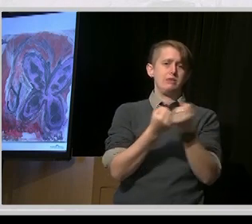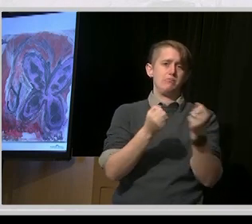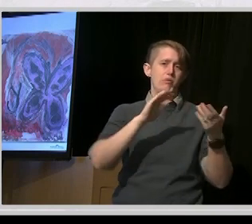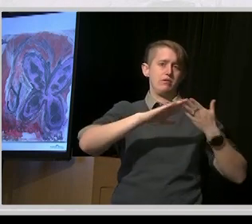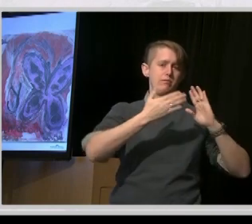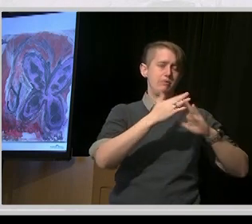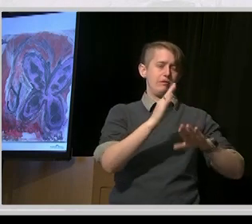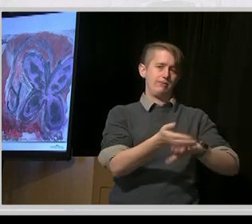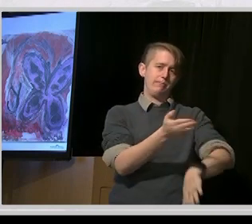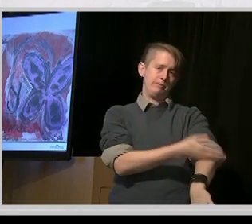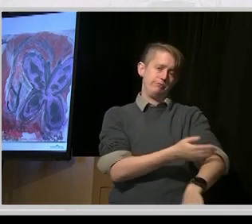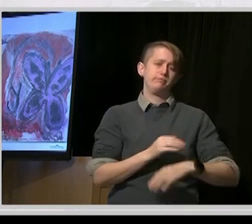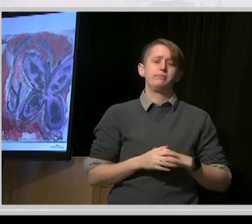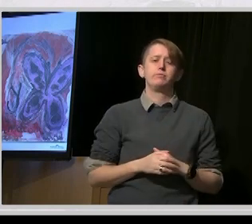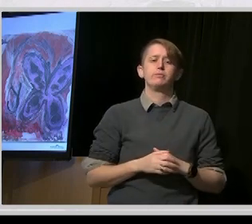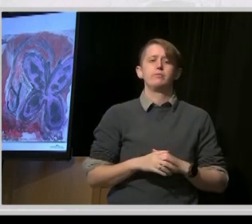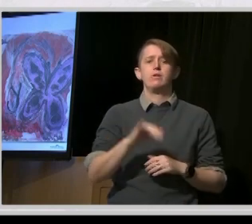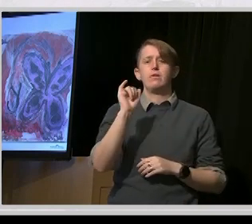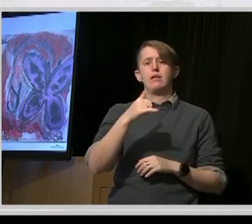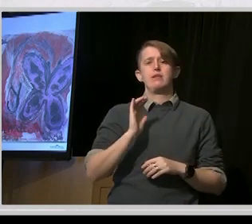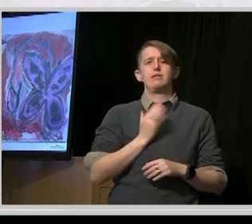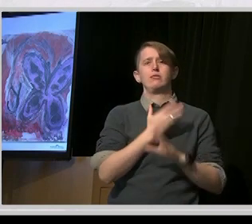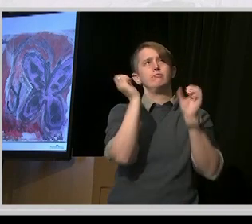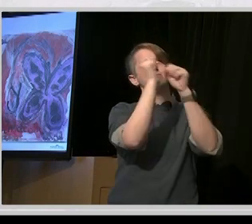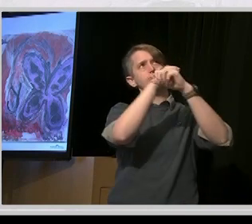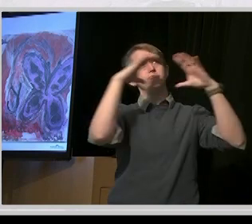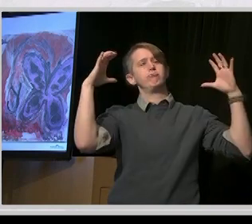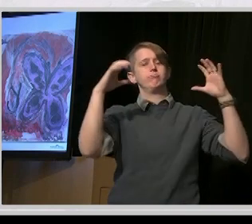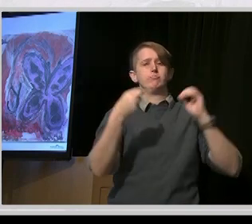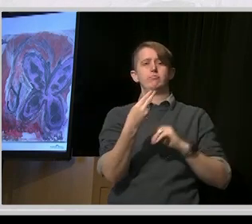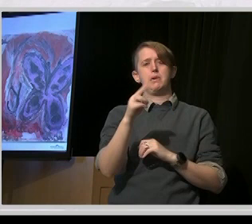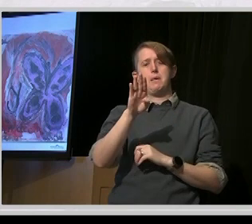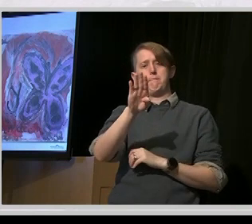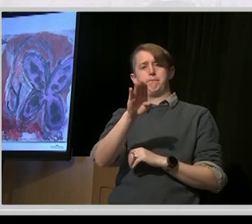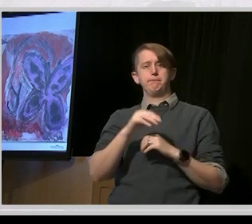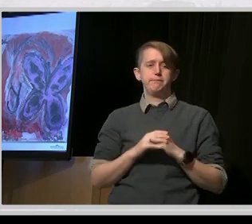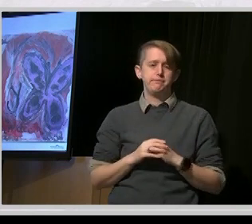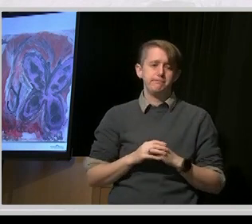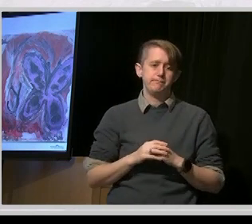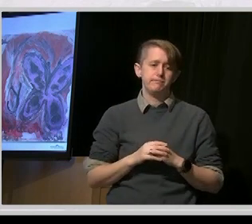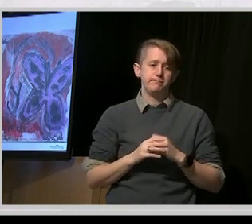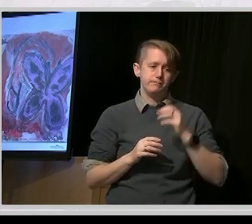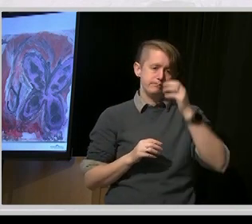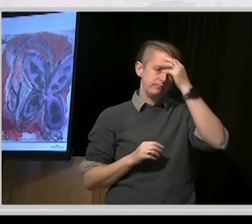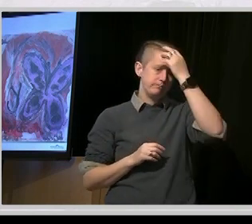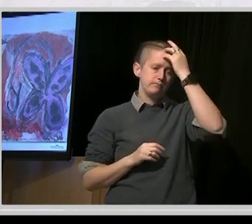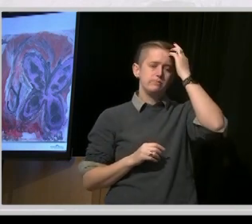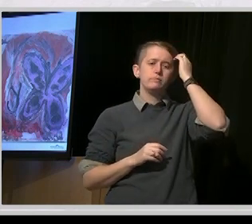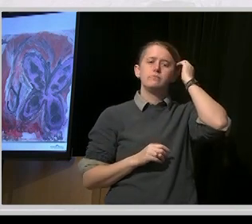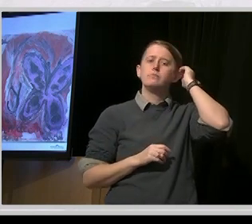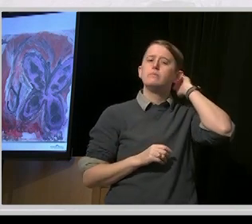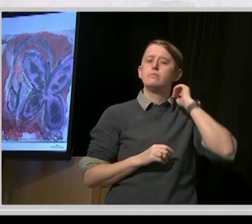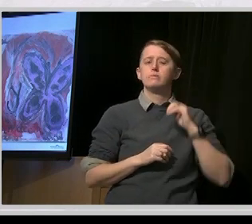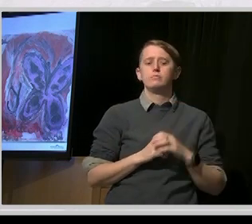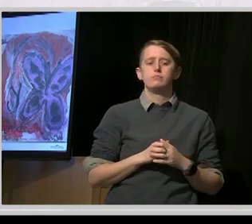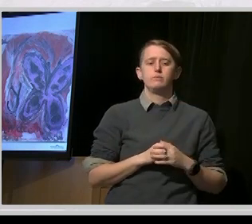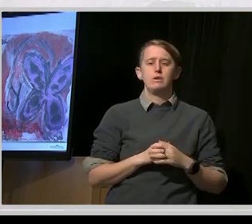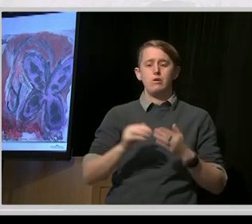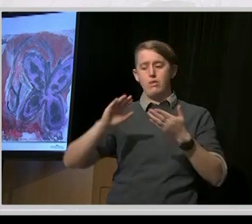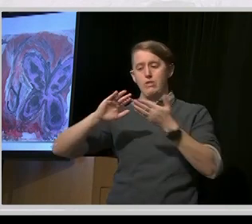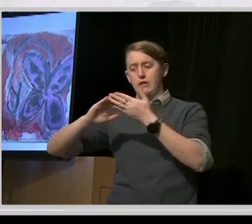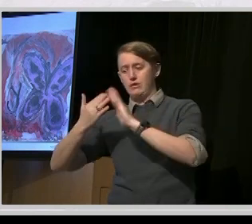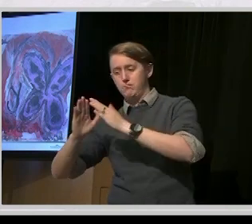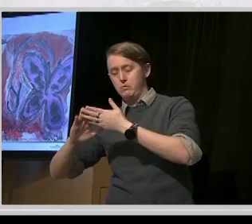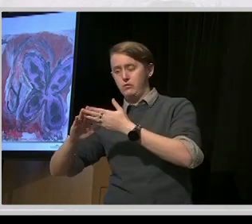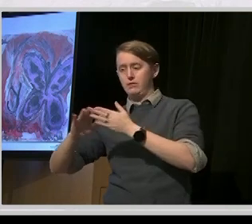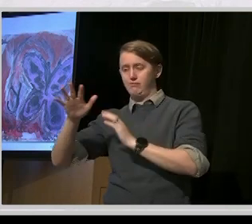we envision will be the main kind of point of contact between the system and the community and